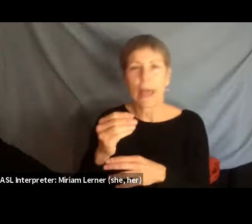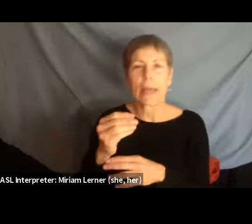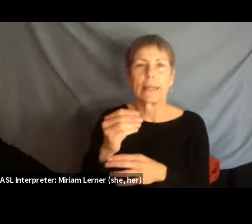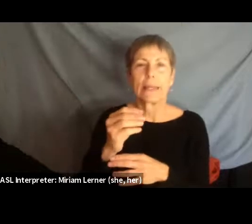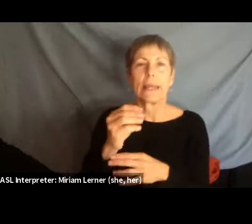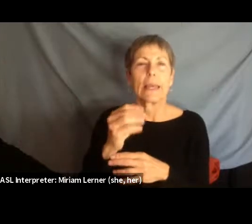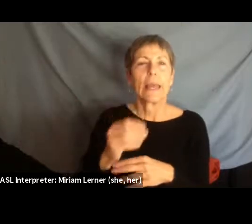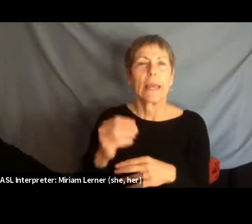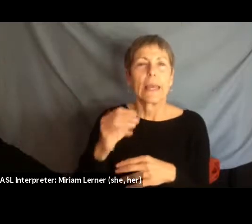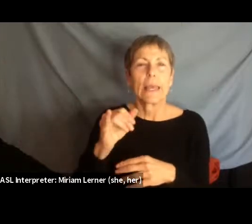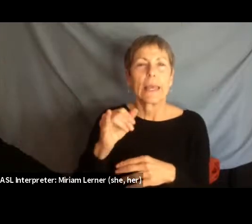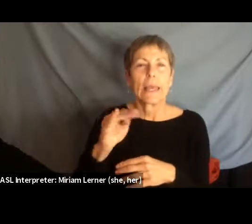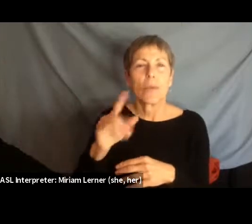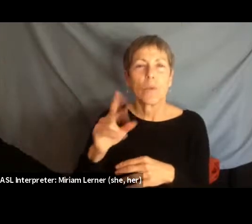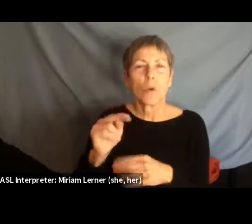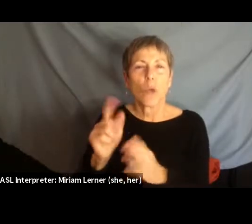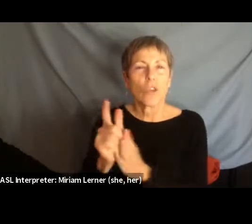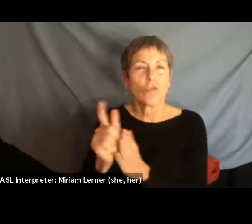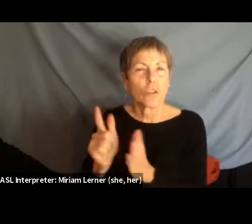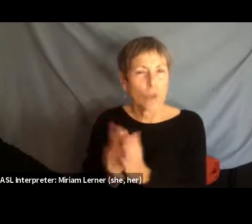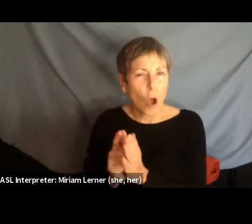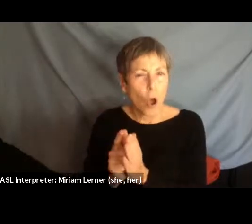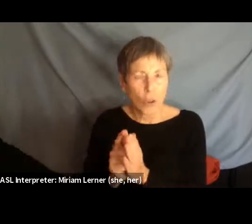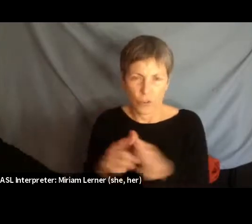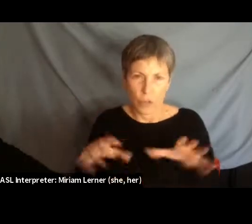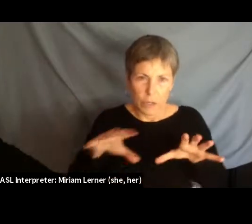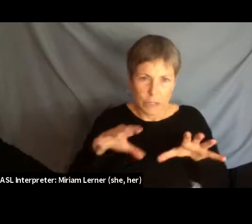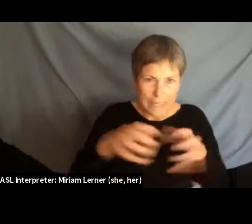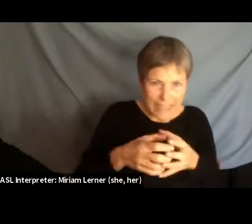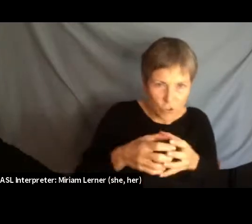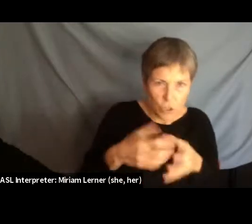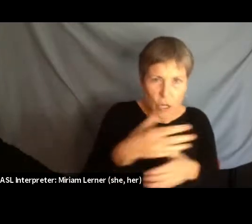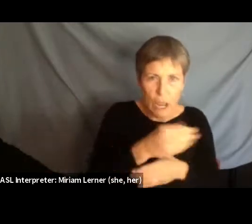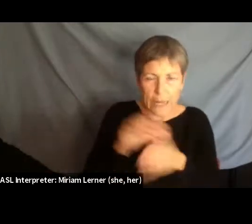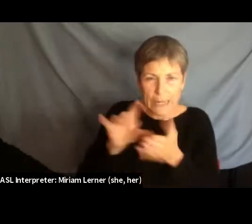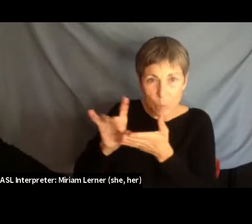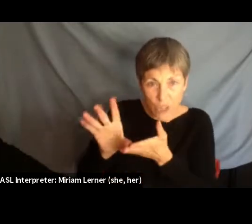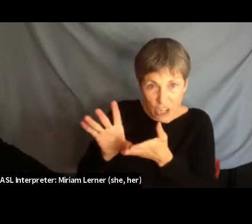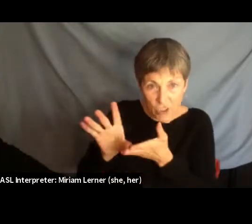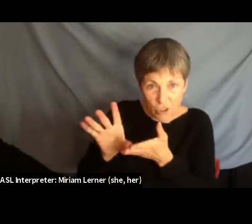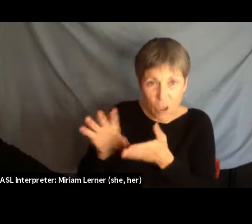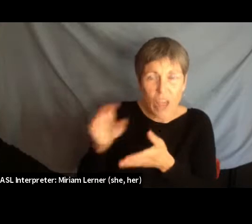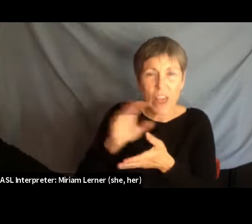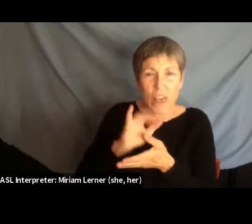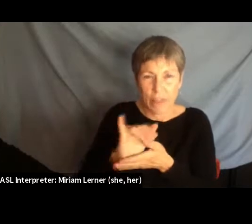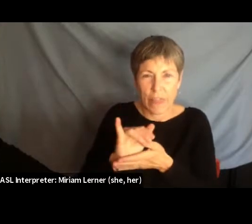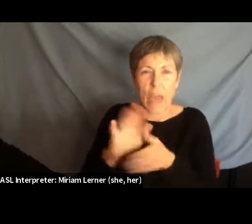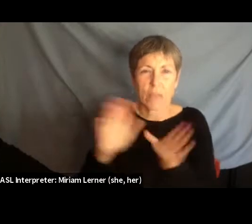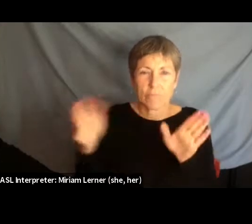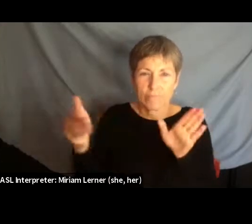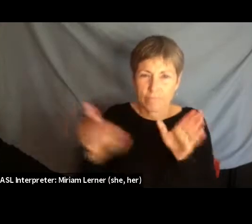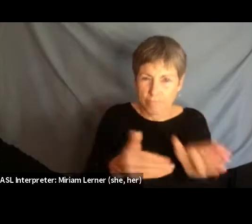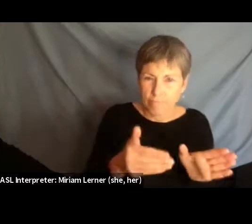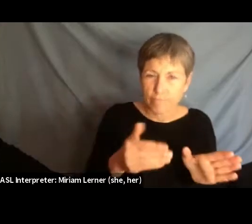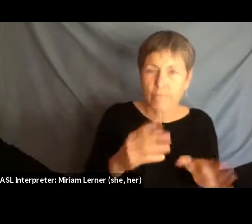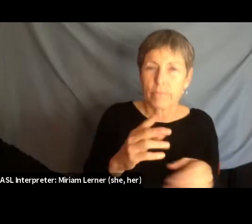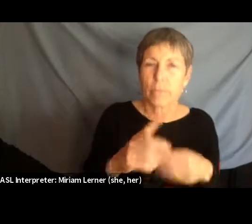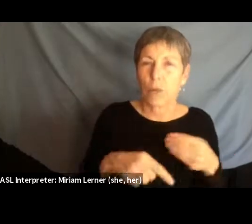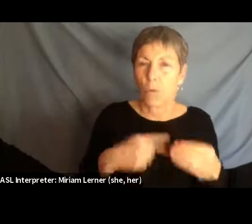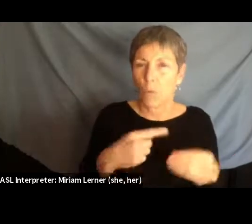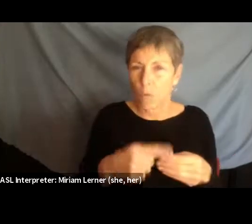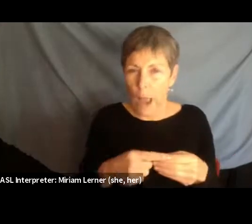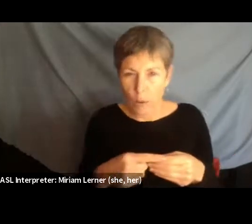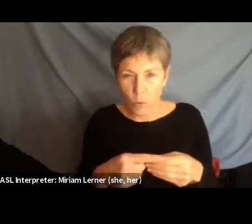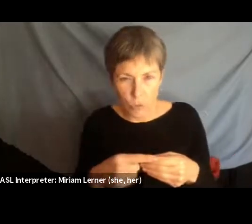immigration laws, particularly detention and deportation laws around the carceral state, right? And essentially said that